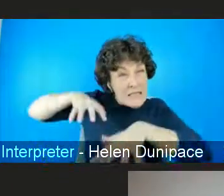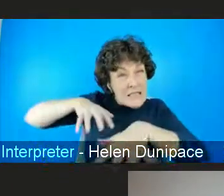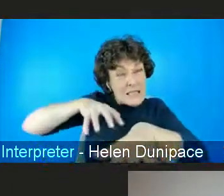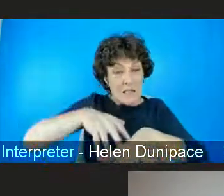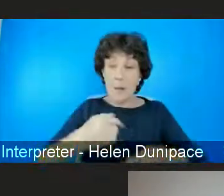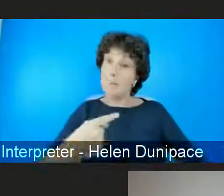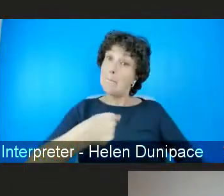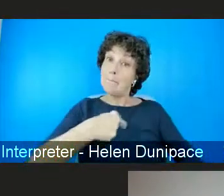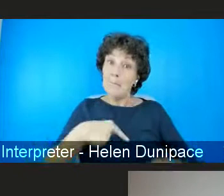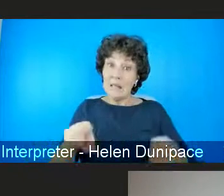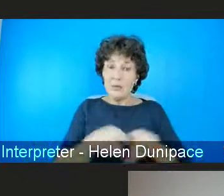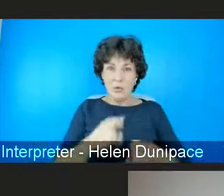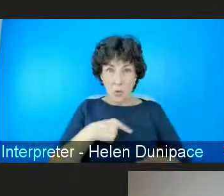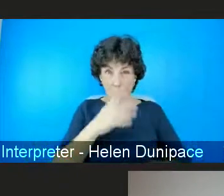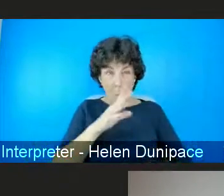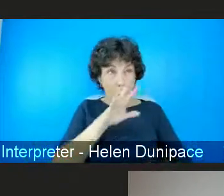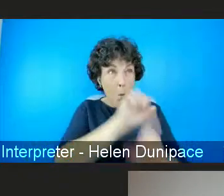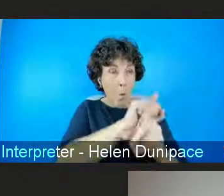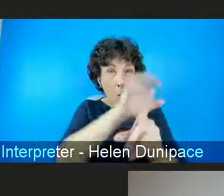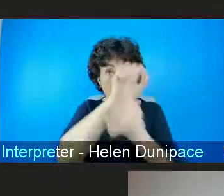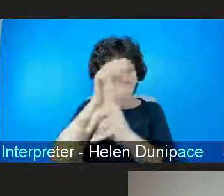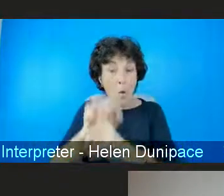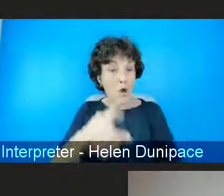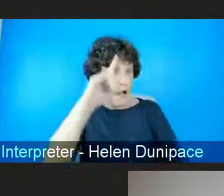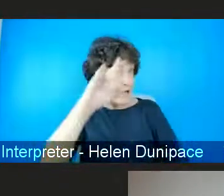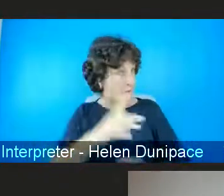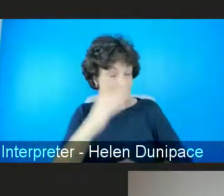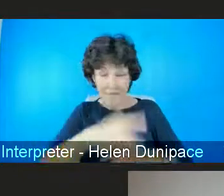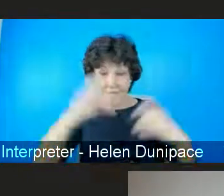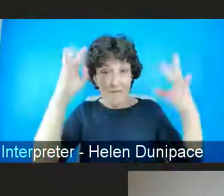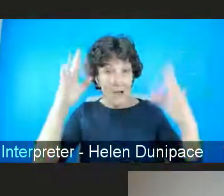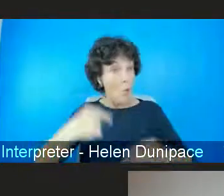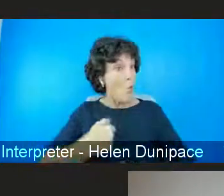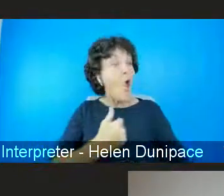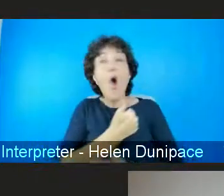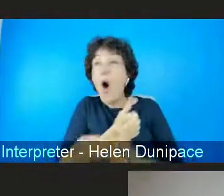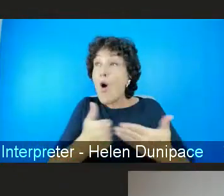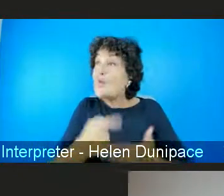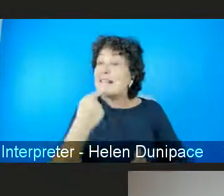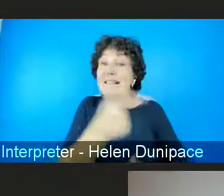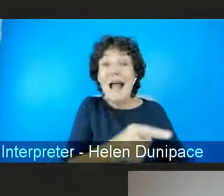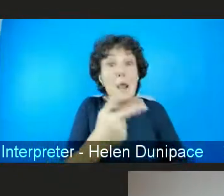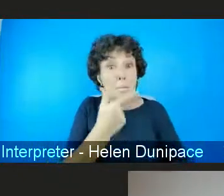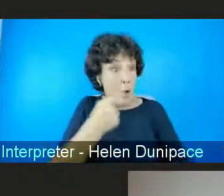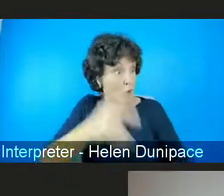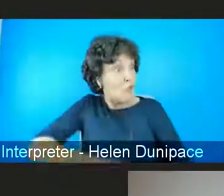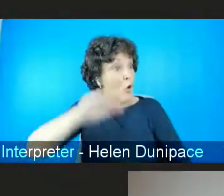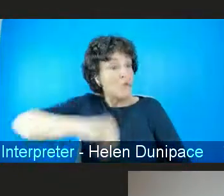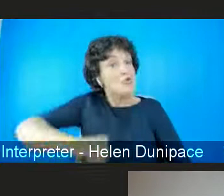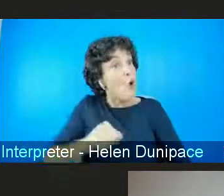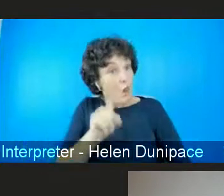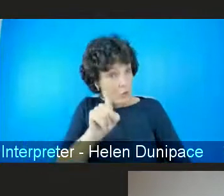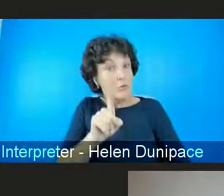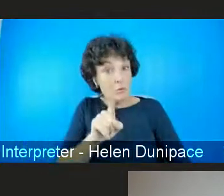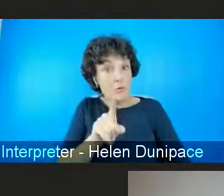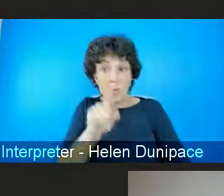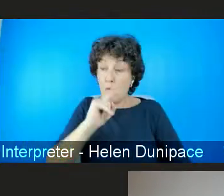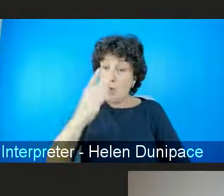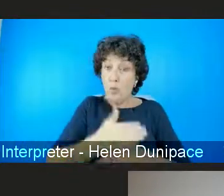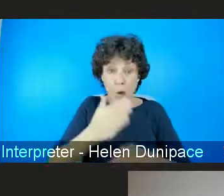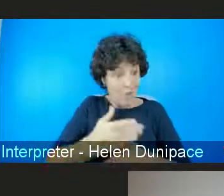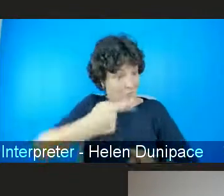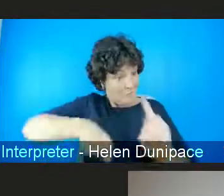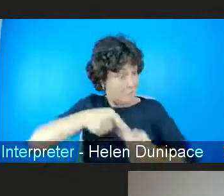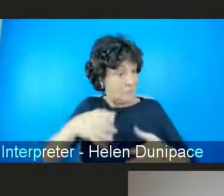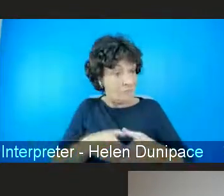lot of that out. Because one of the first things we're always telling men in White Ribbon Scotland, who are working with us,